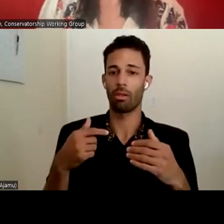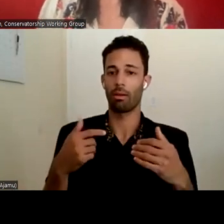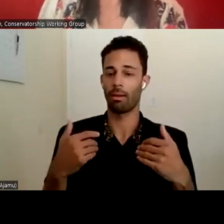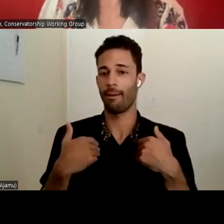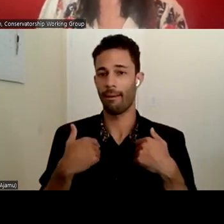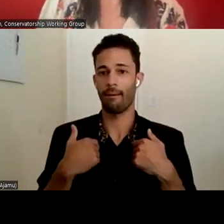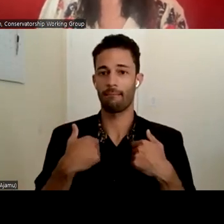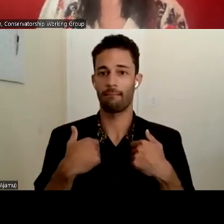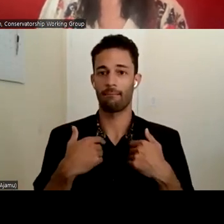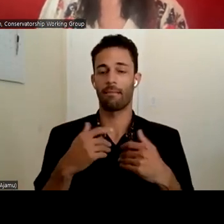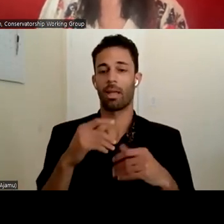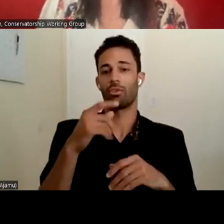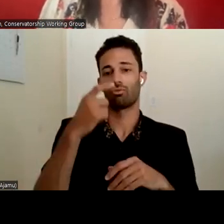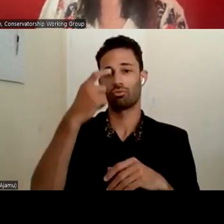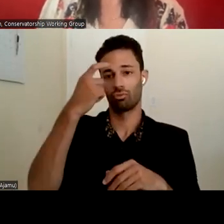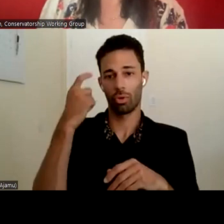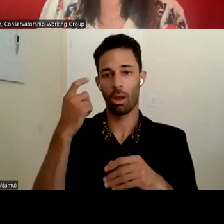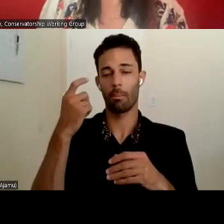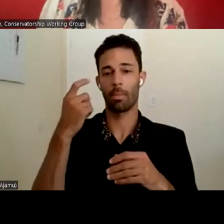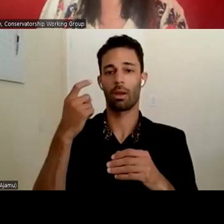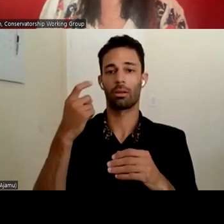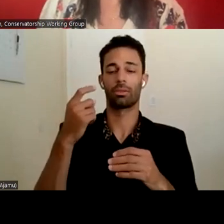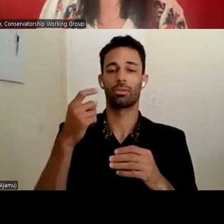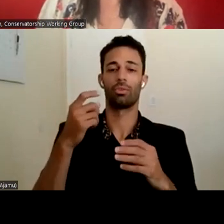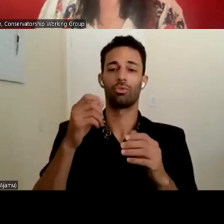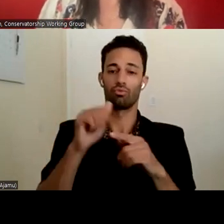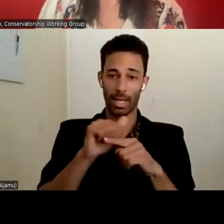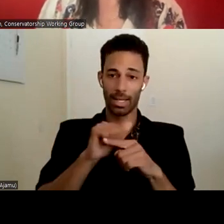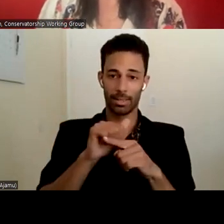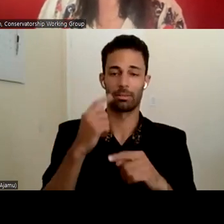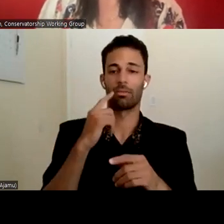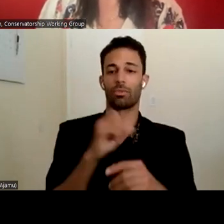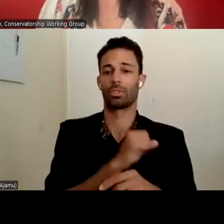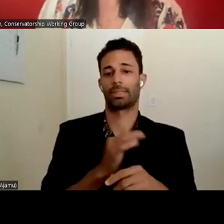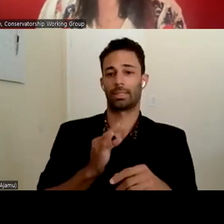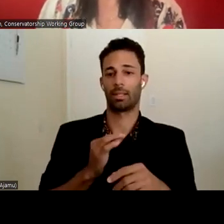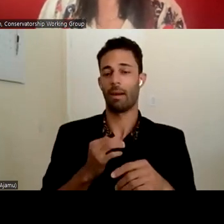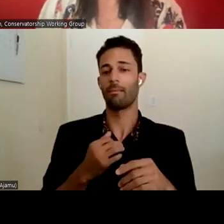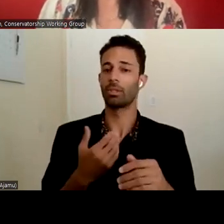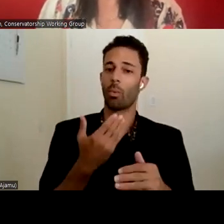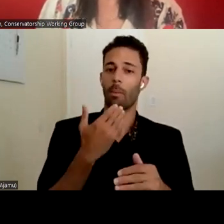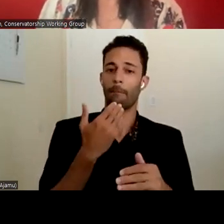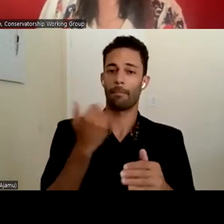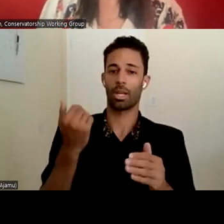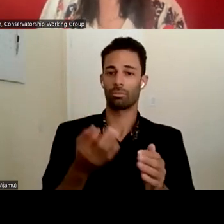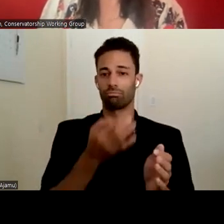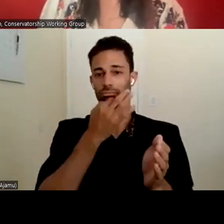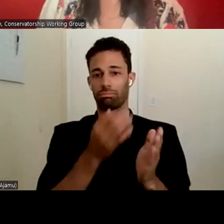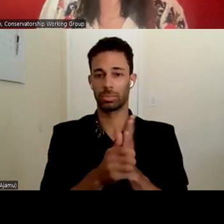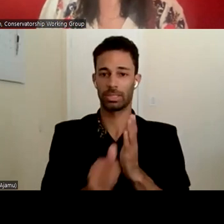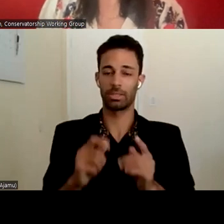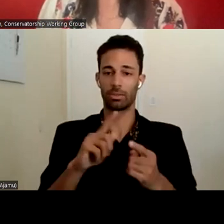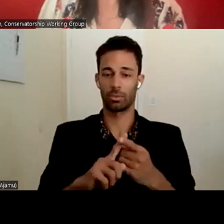um, informed training for staff. And so that we're better equipped when we're dealing with clients that might be, be recovering from these issues